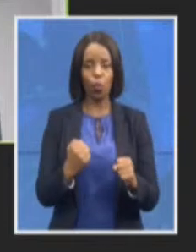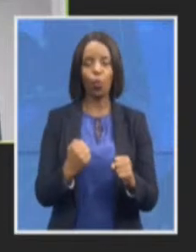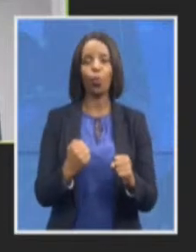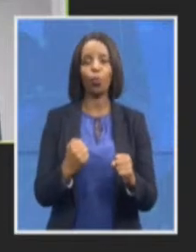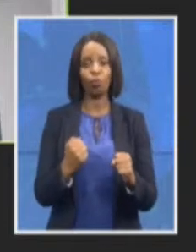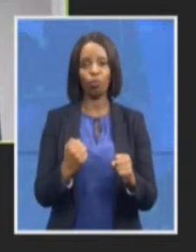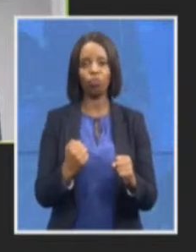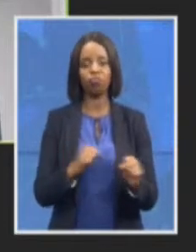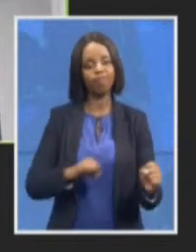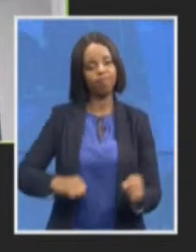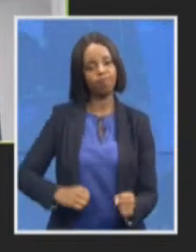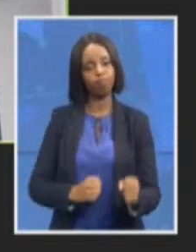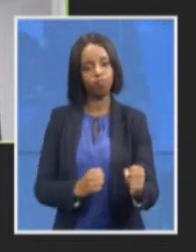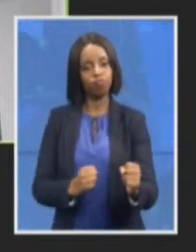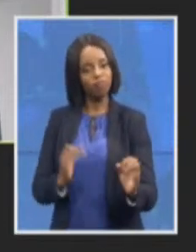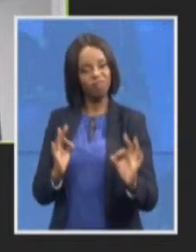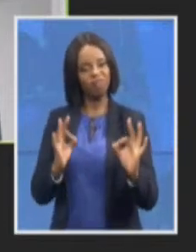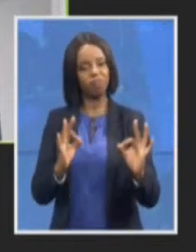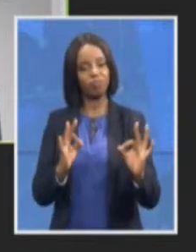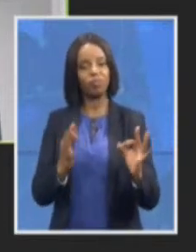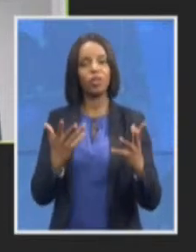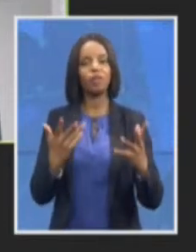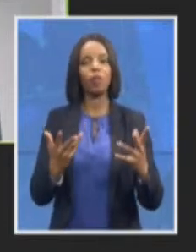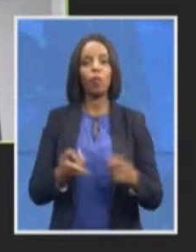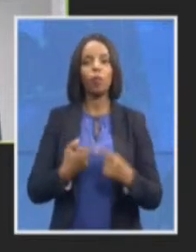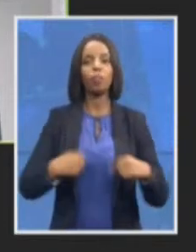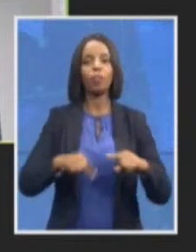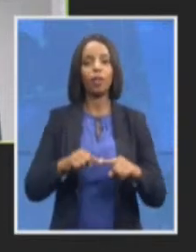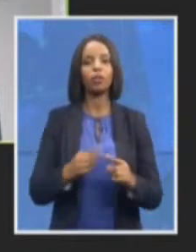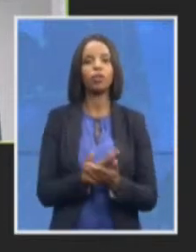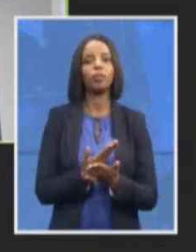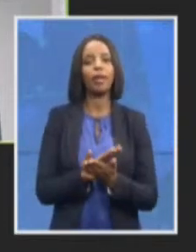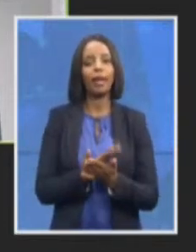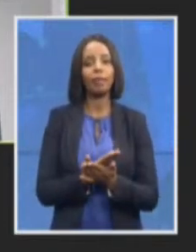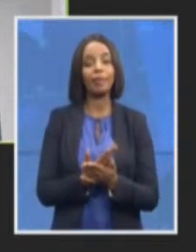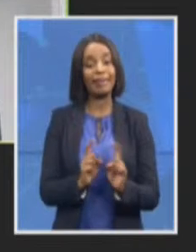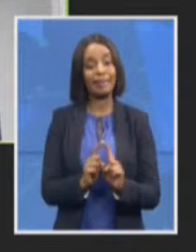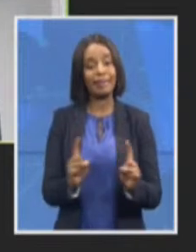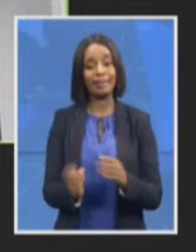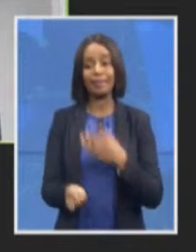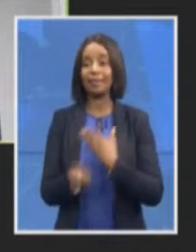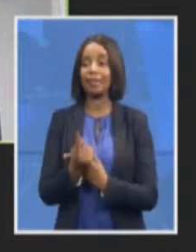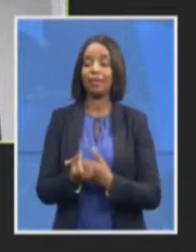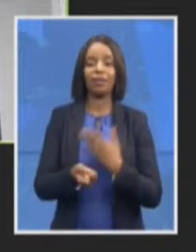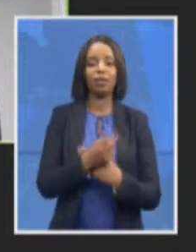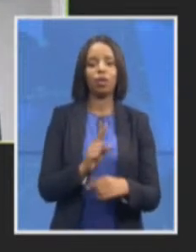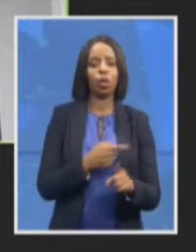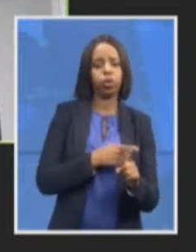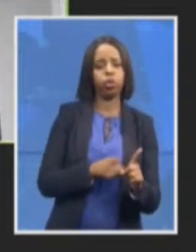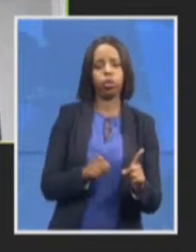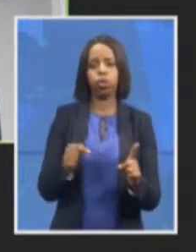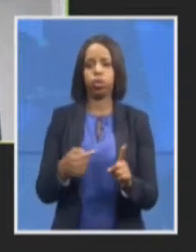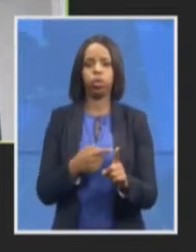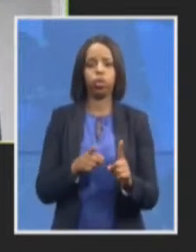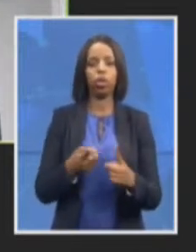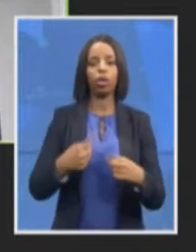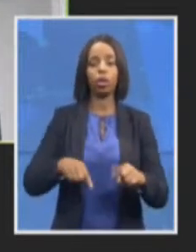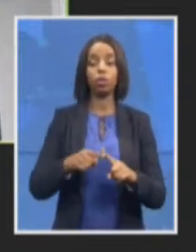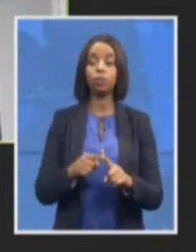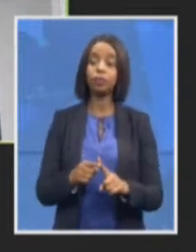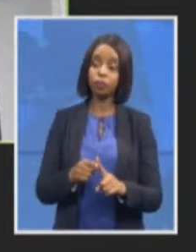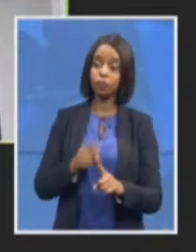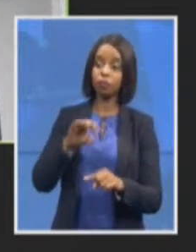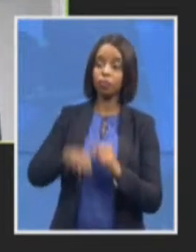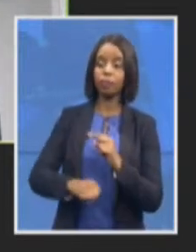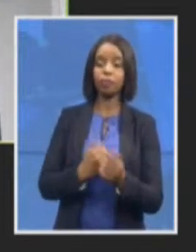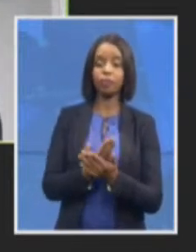able to deal with these tactics and argue against cases being inordinately delayed before they are